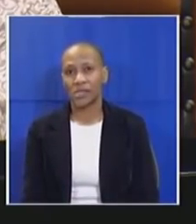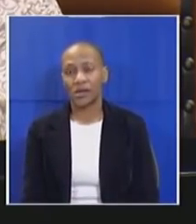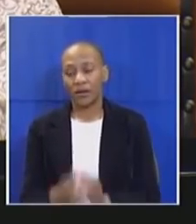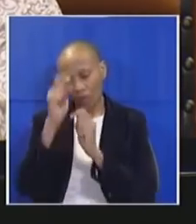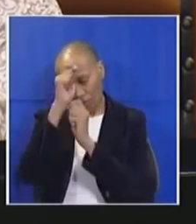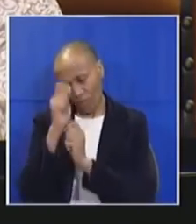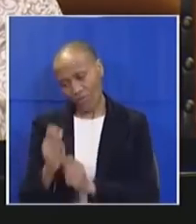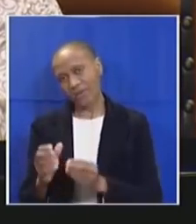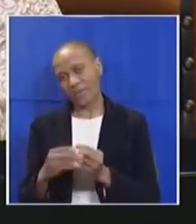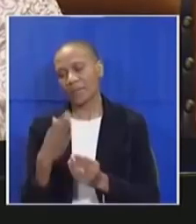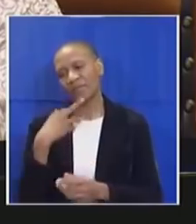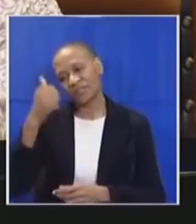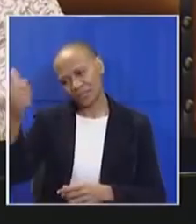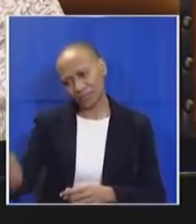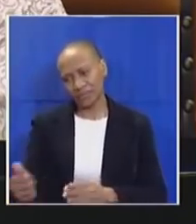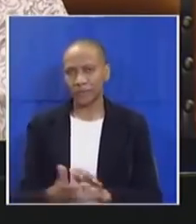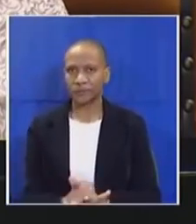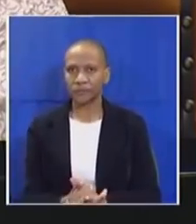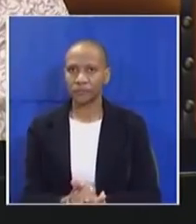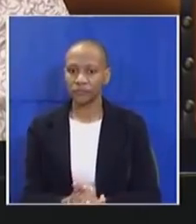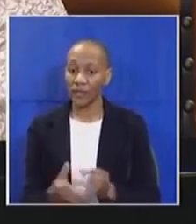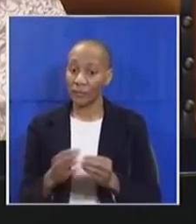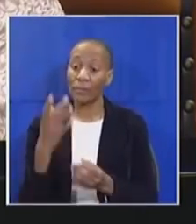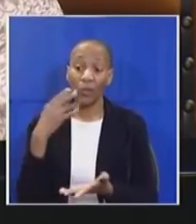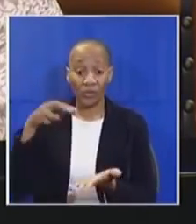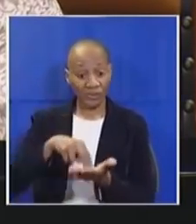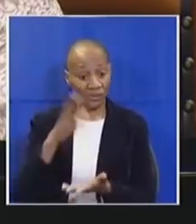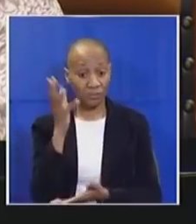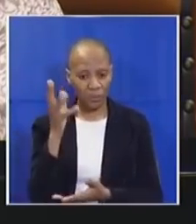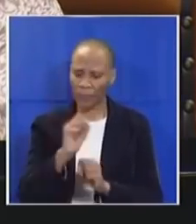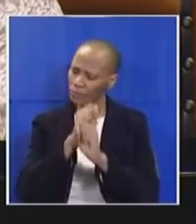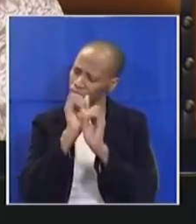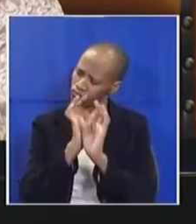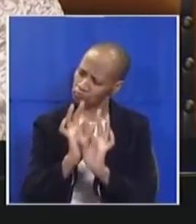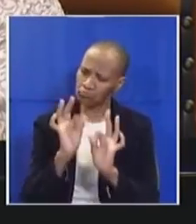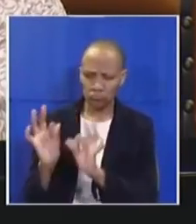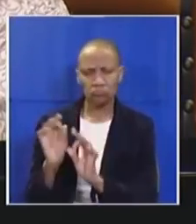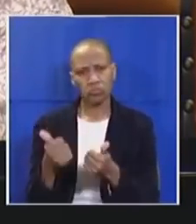take your seat the honorable members very disciplined speaking here honorable minister